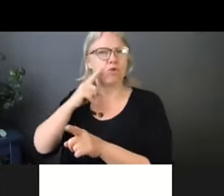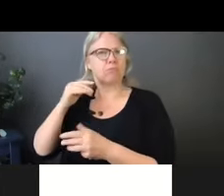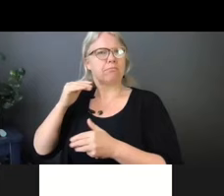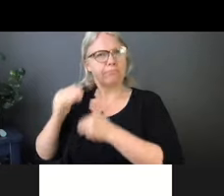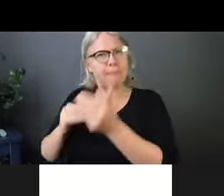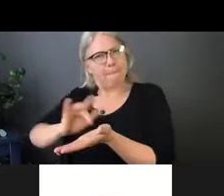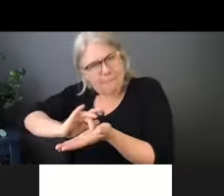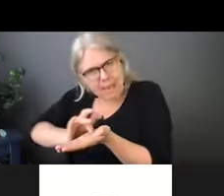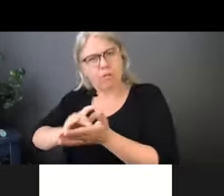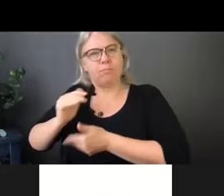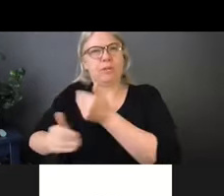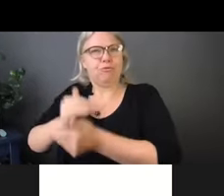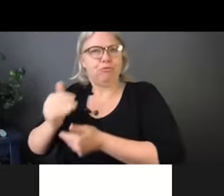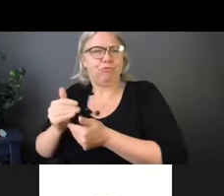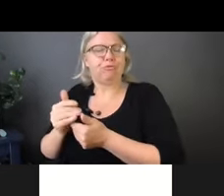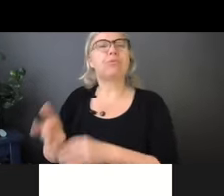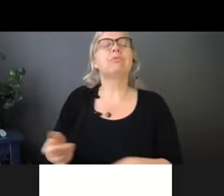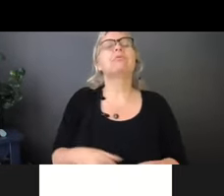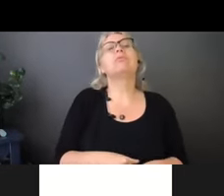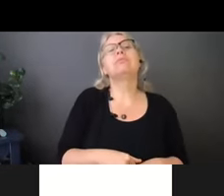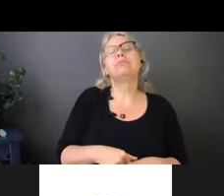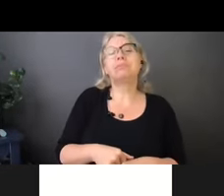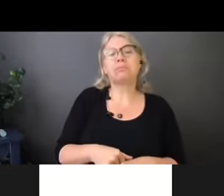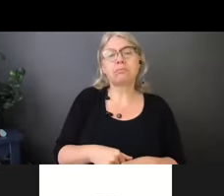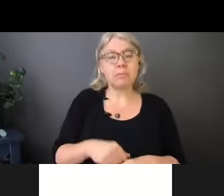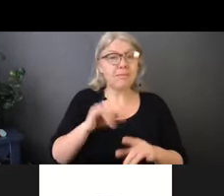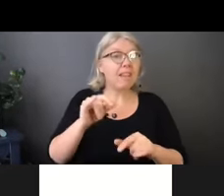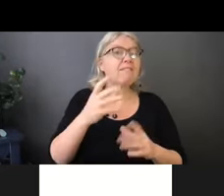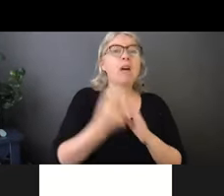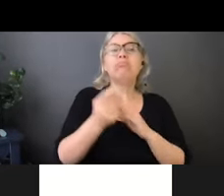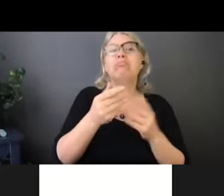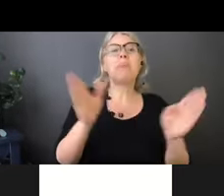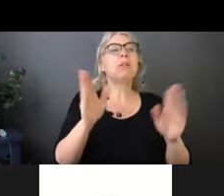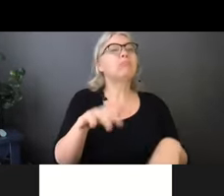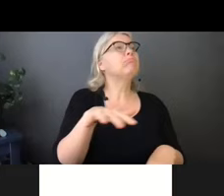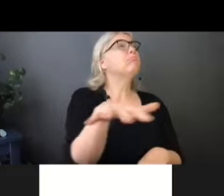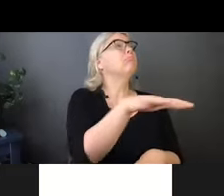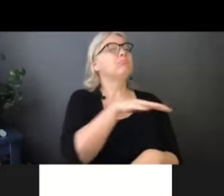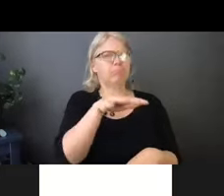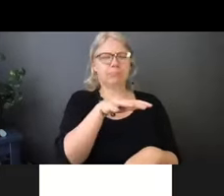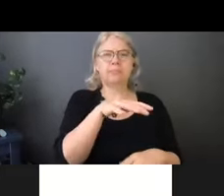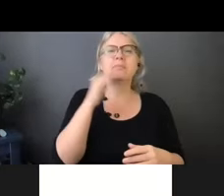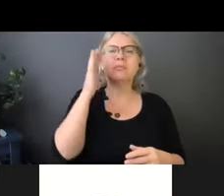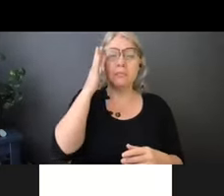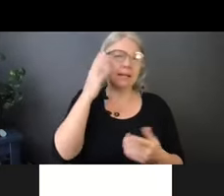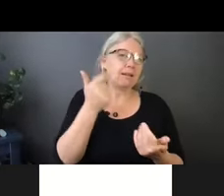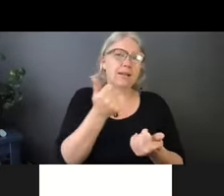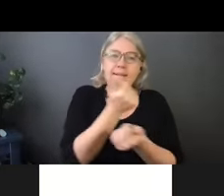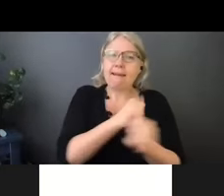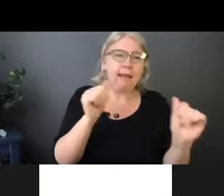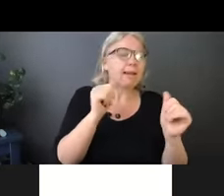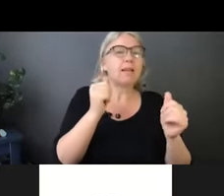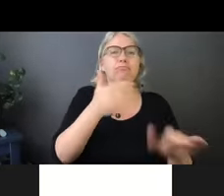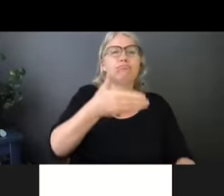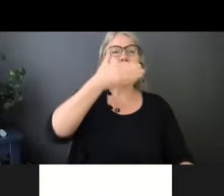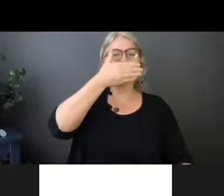If you're going to be doing care. And then what they say, um, if you're out in the public is that sort of three layered, uh, mask. If you can't keep that